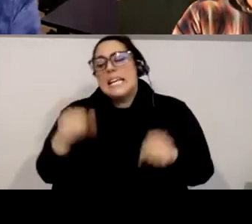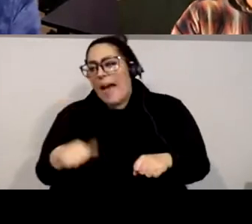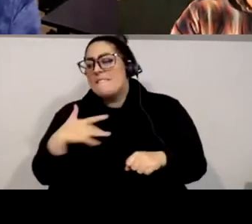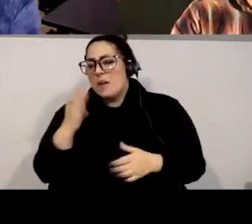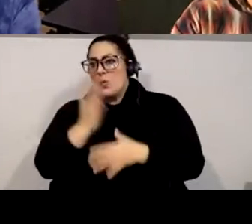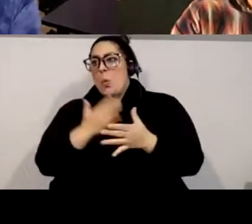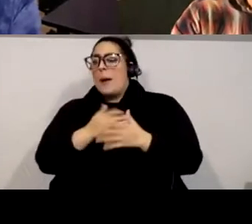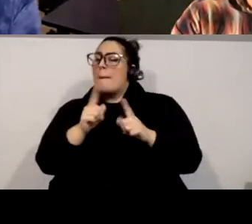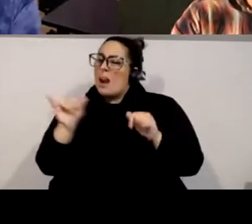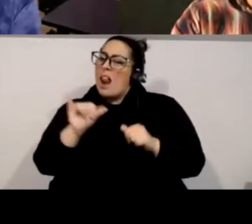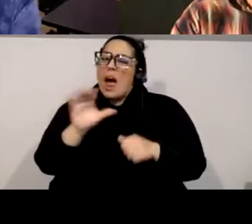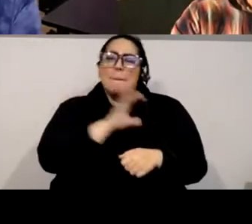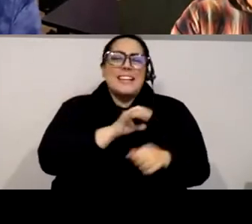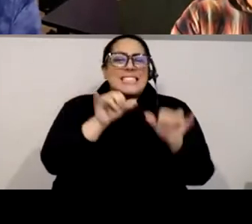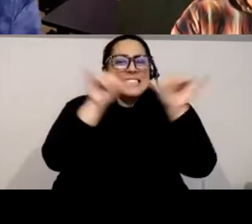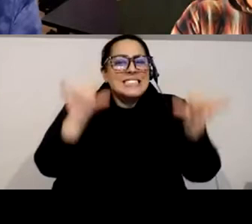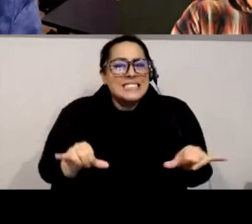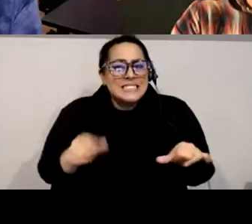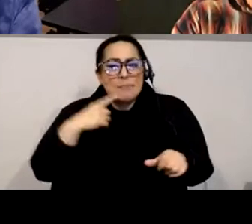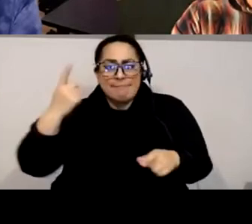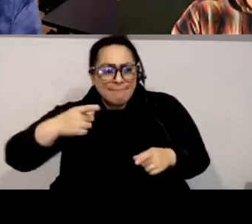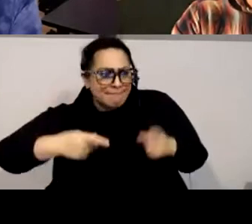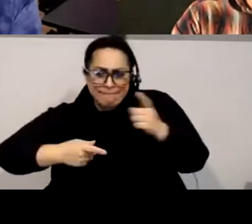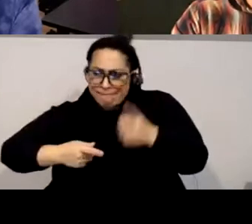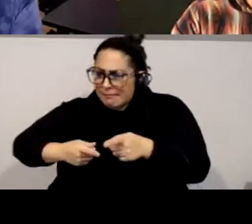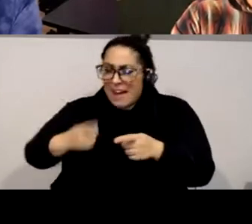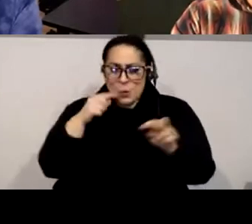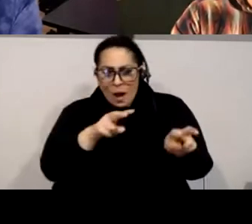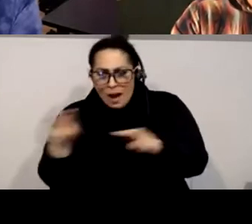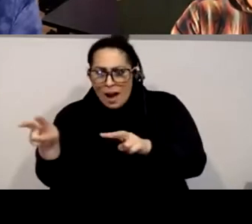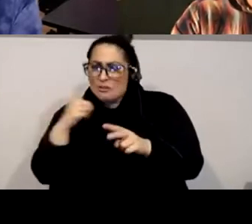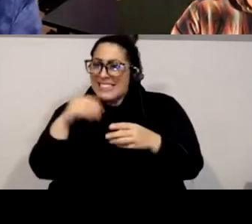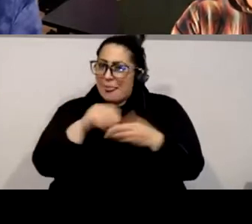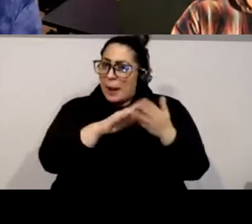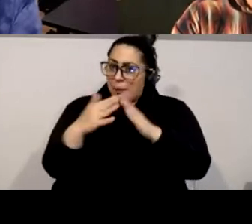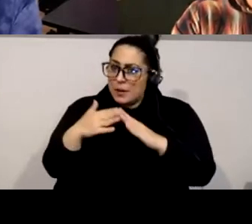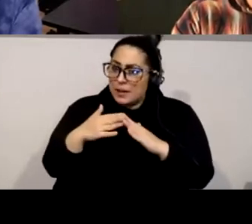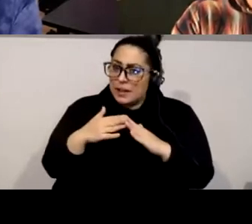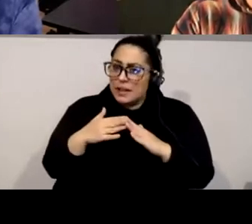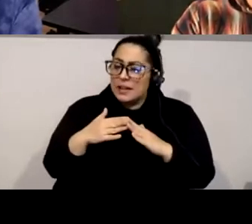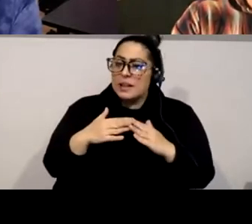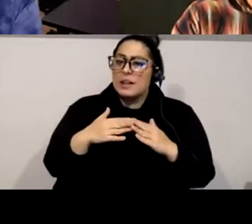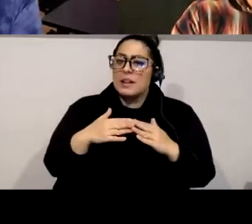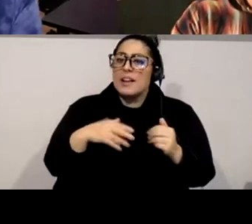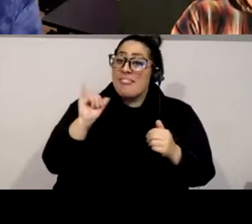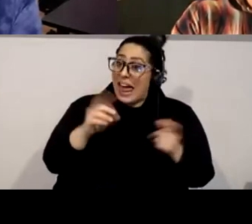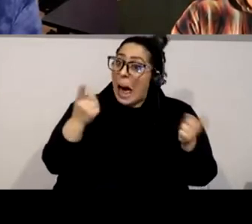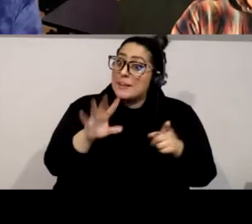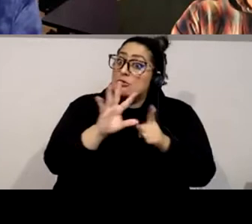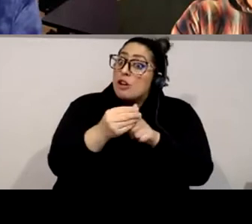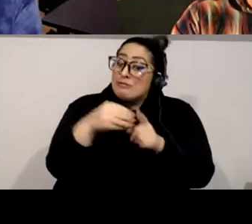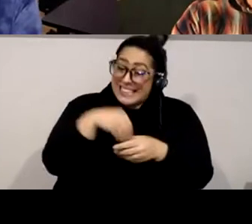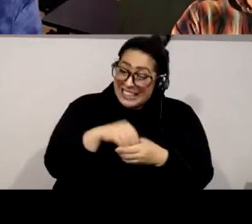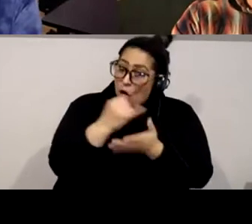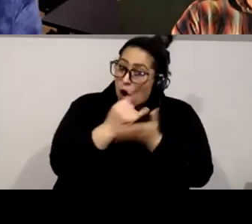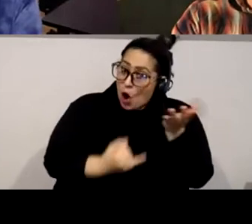policing system that's pre-contact that was happening for us culture culturally within our own art making